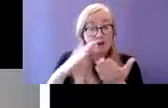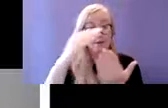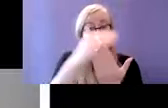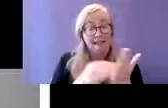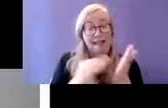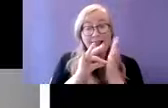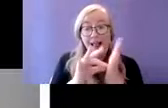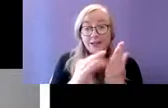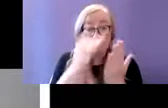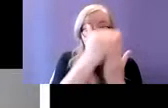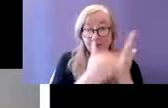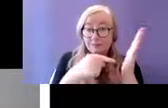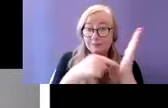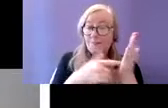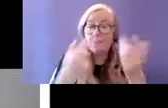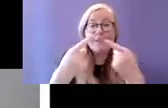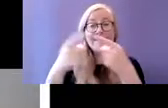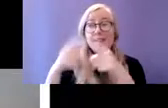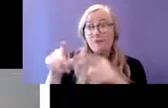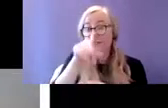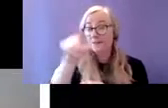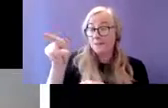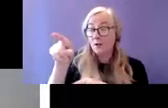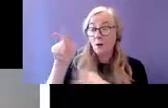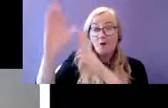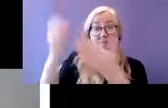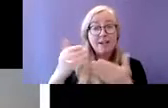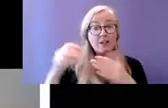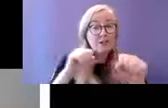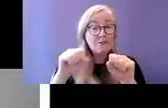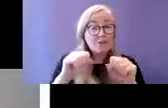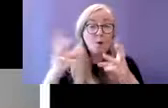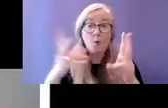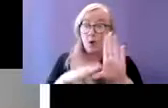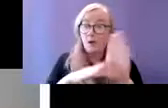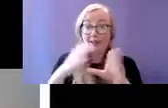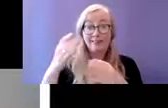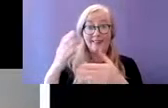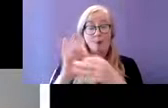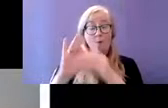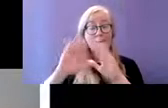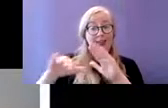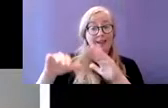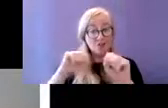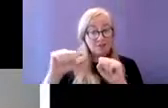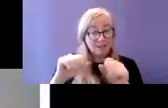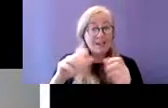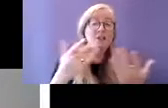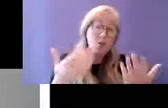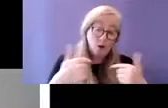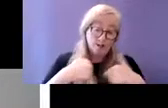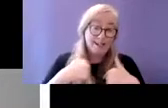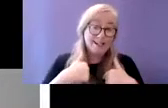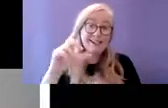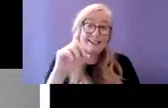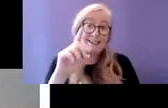working with people in homeless services and from DCU perspective Mary Rose Sweeney and Andrew Boylson